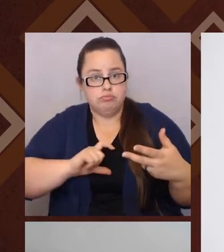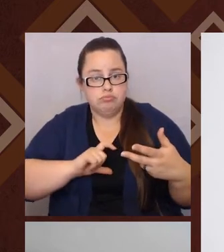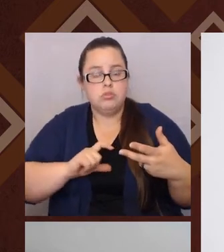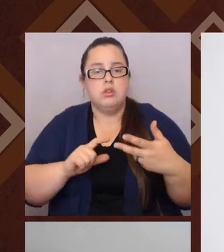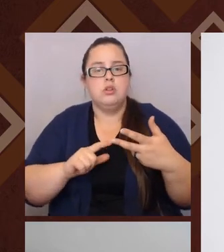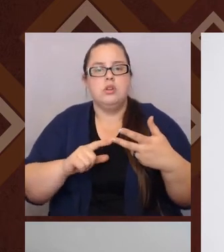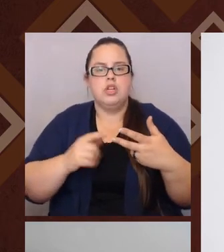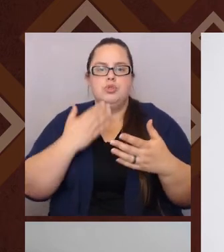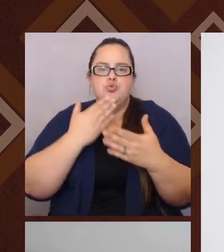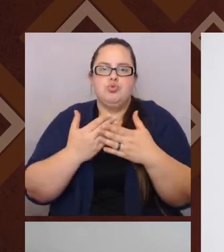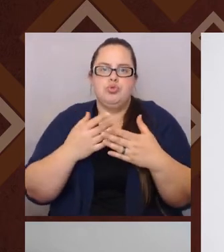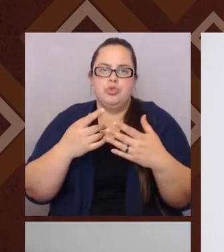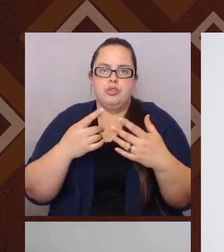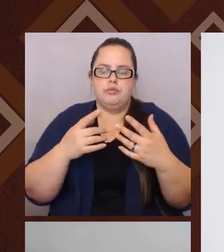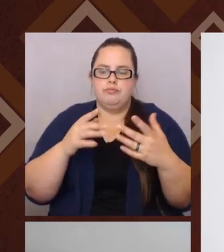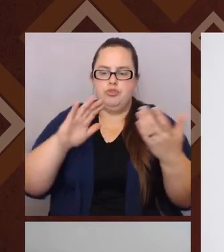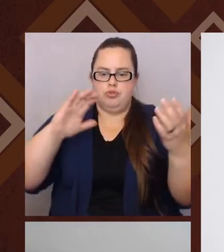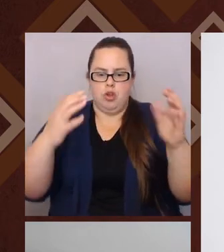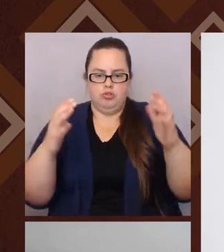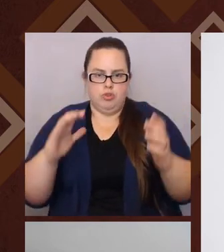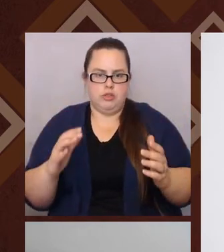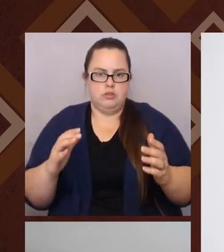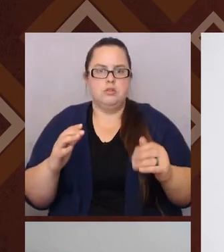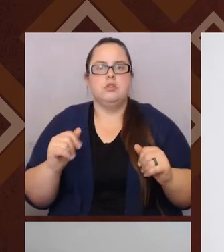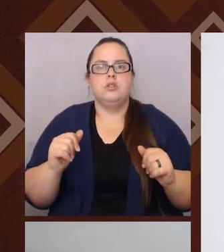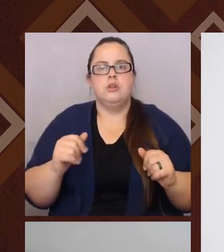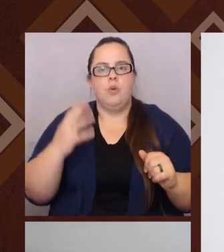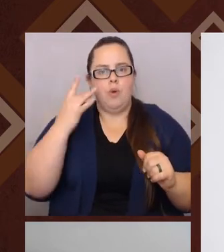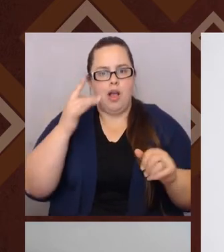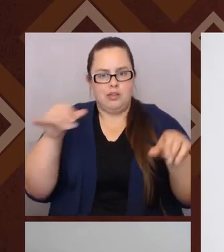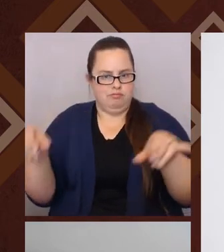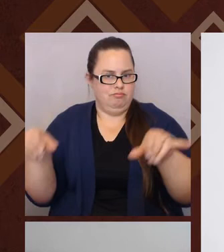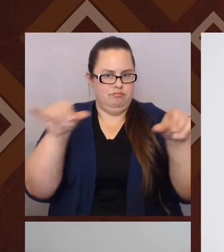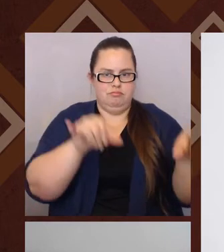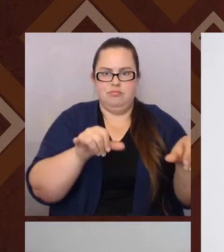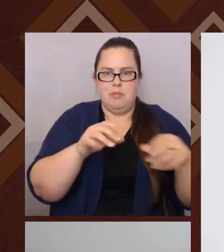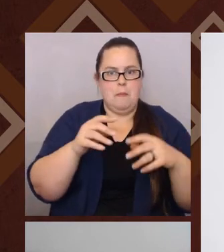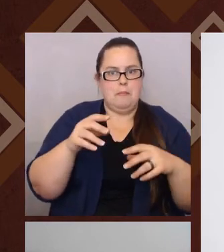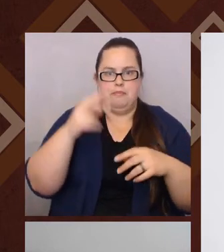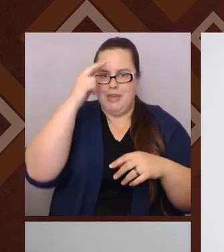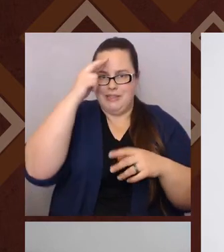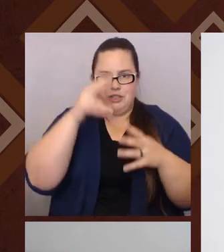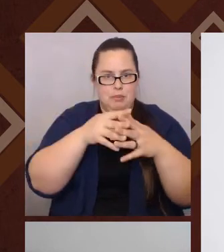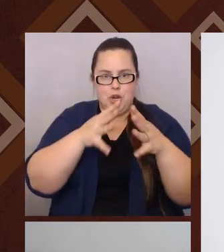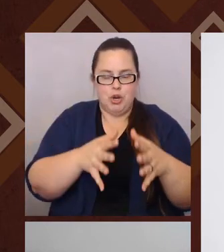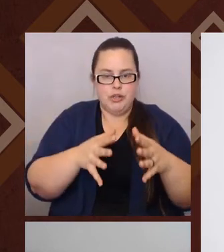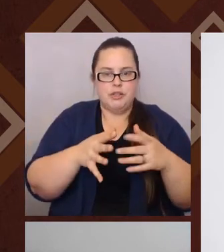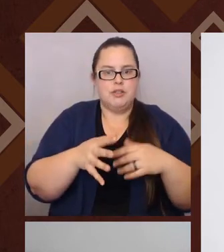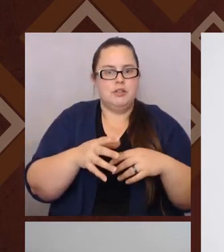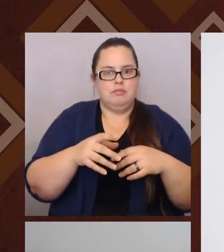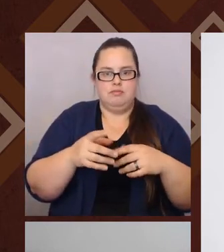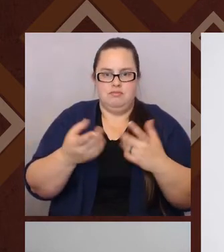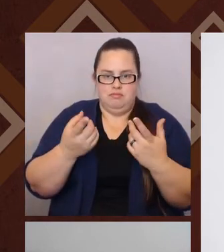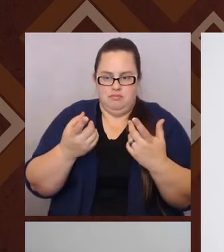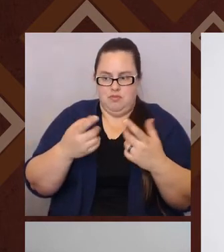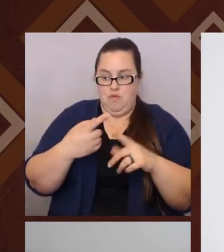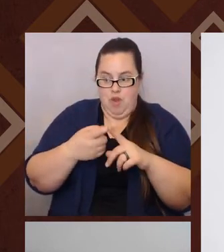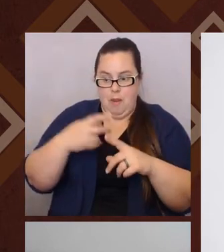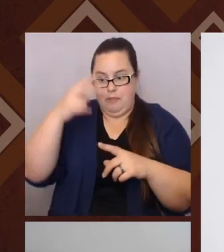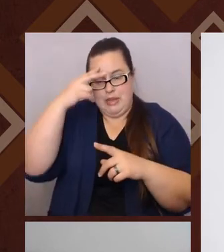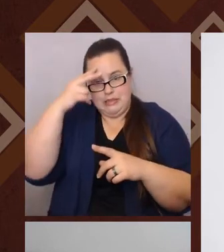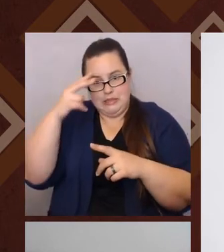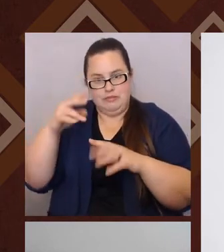definition is kind of exactly the same as Mexican American people of Mexican descent or ancestry. Generally born and raised in the U S